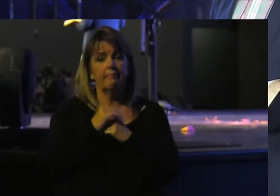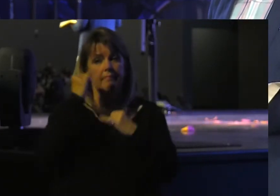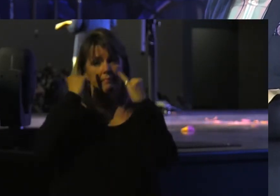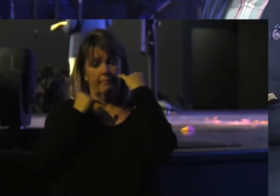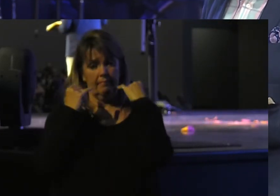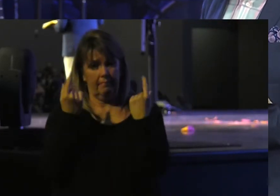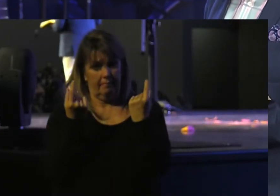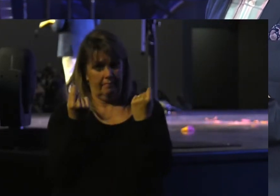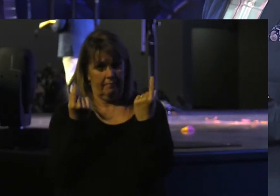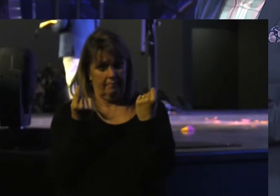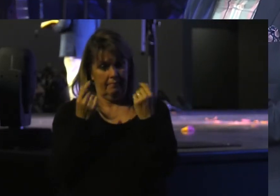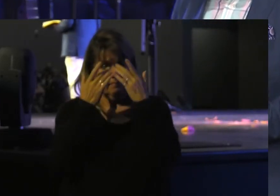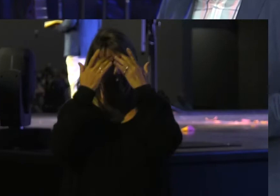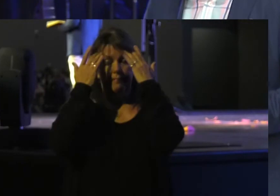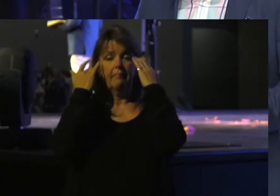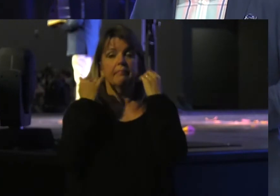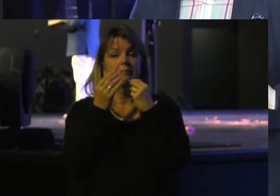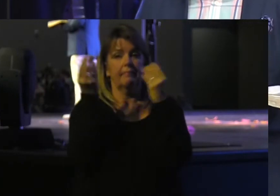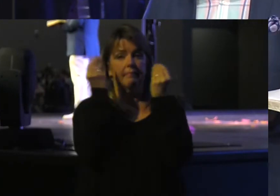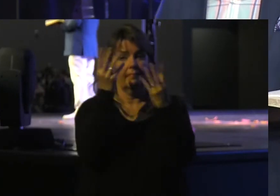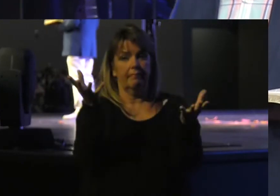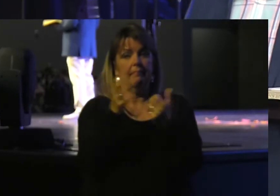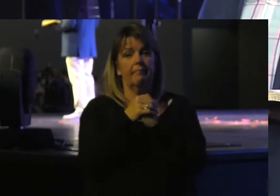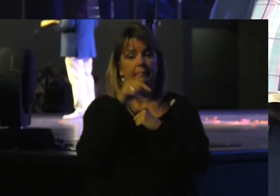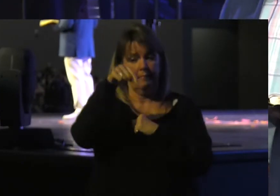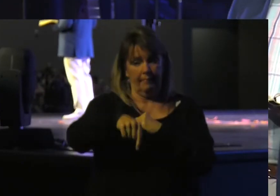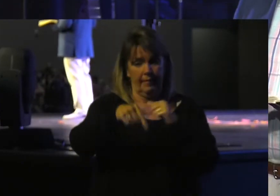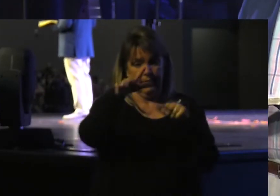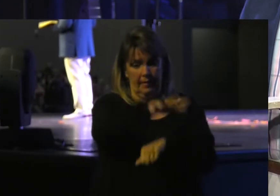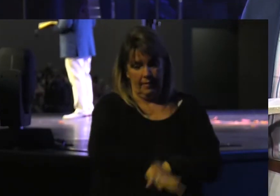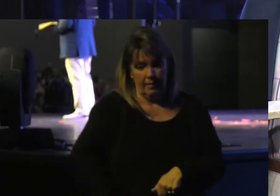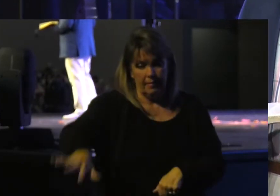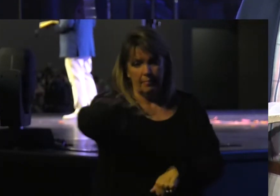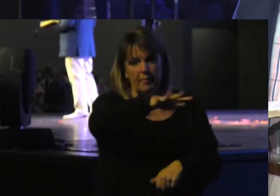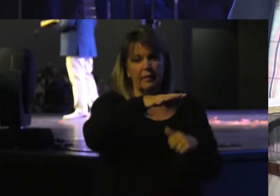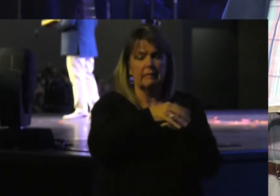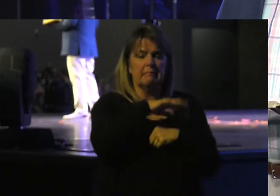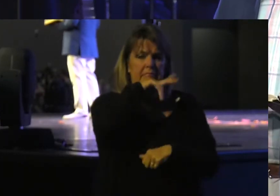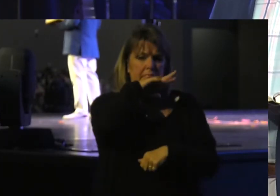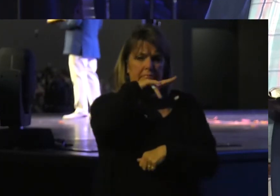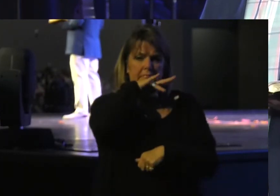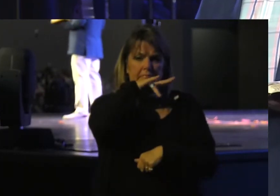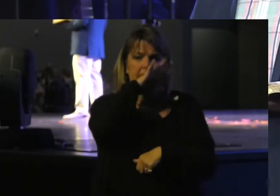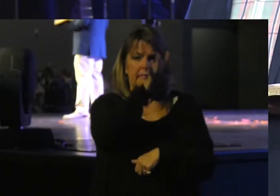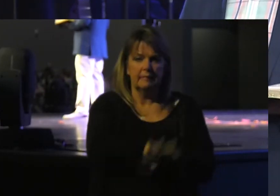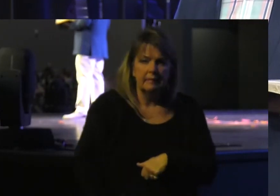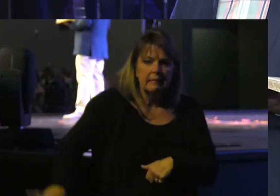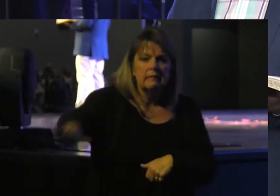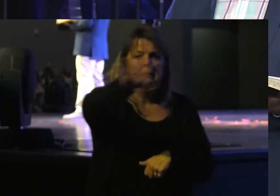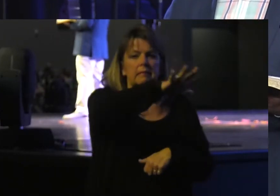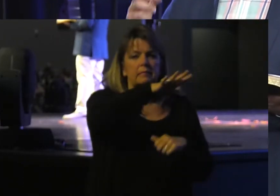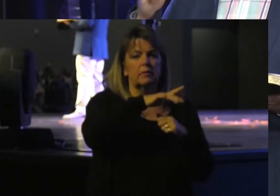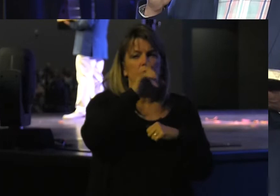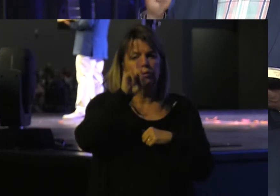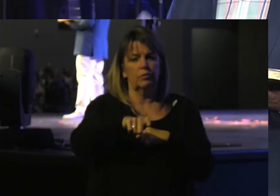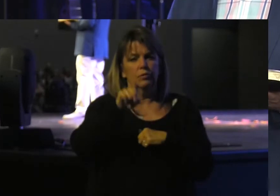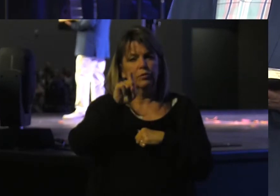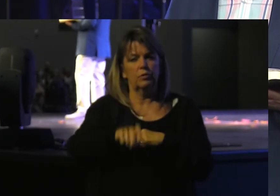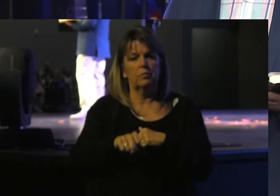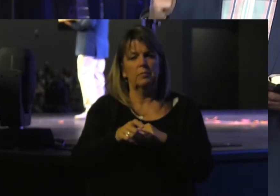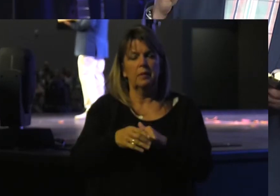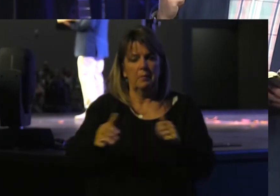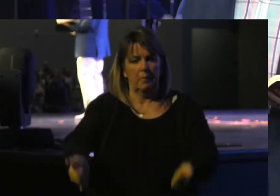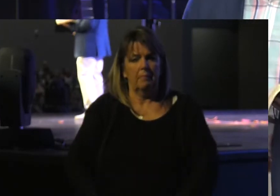By his Physical Presence Is he Is saying This place Is contaminated This is a Place that Should be About